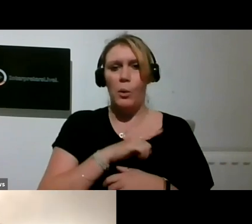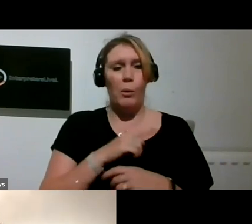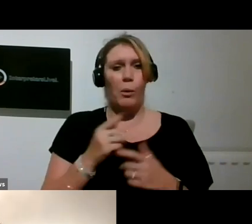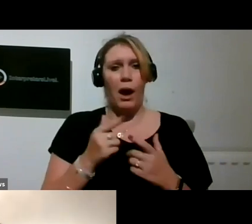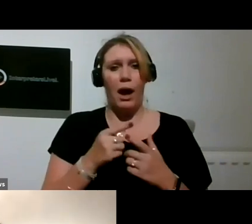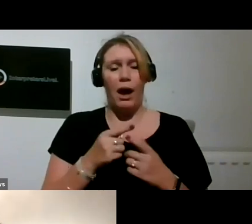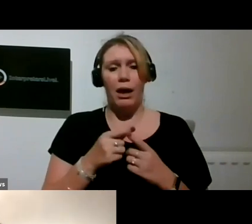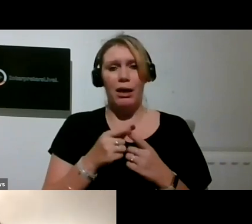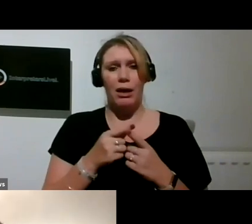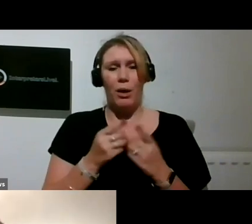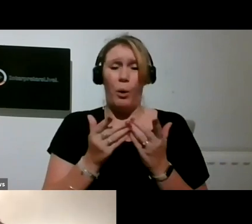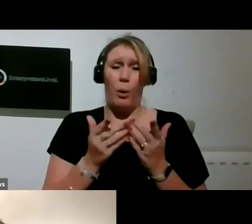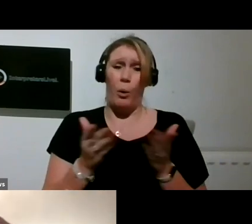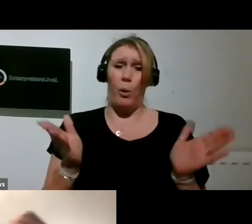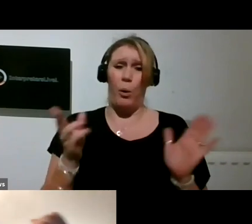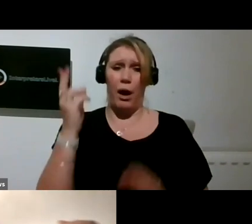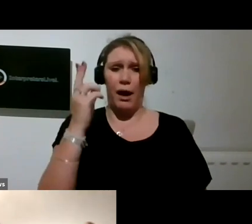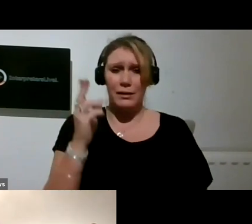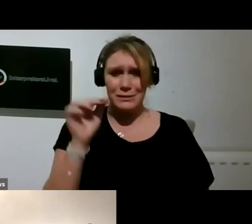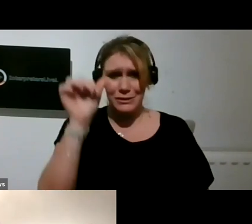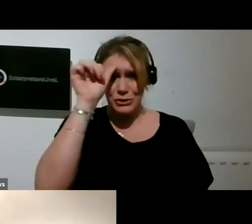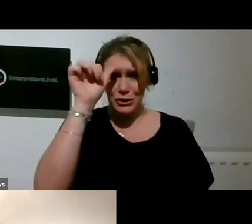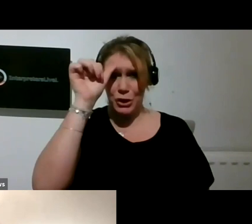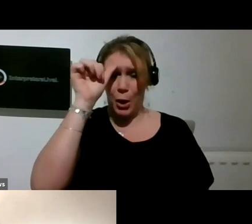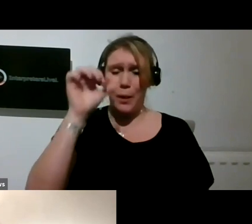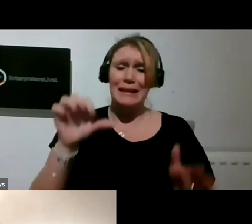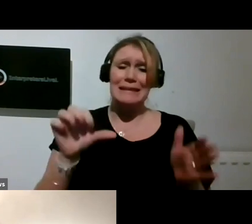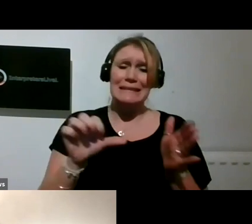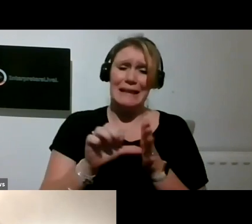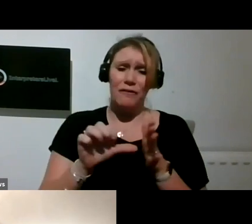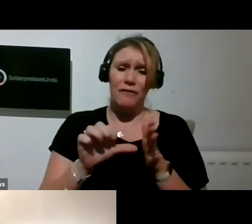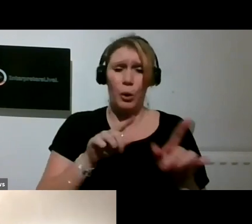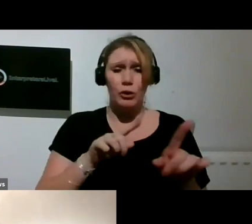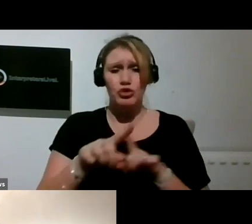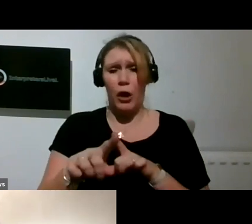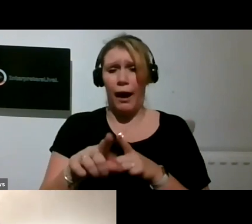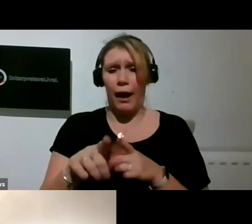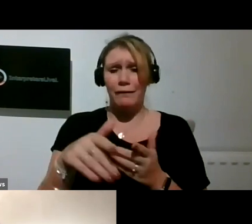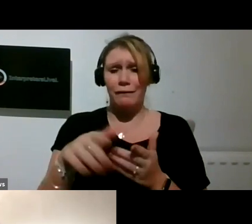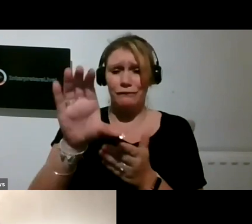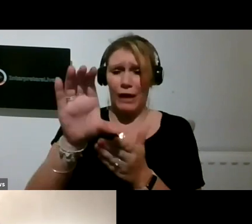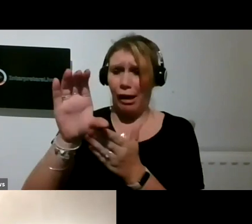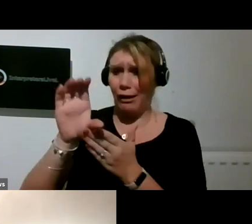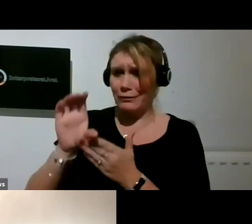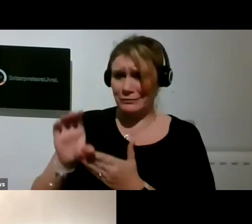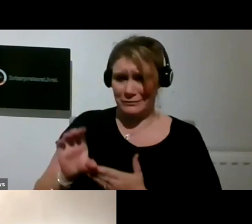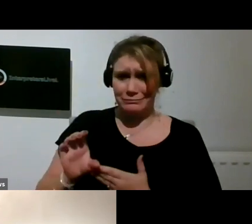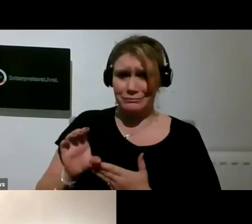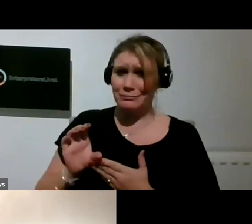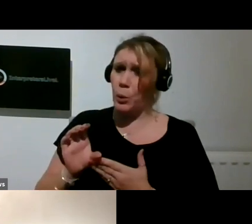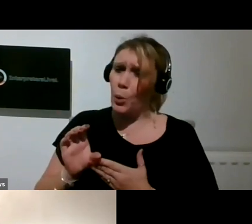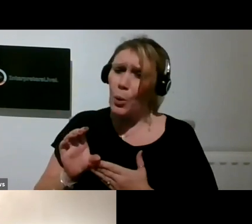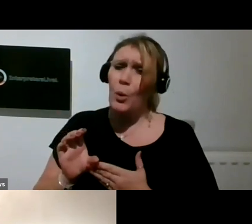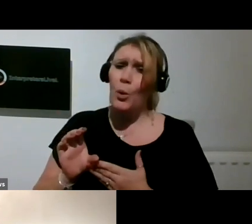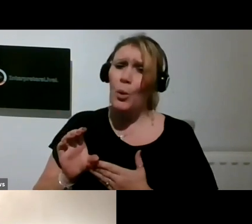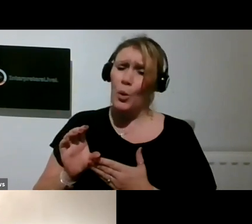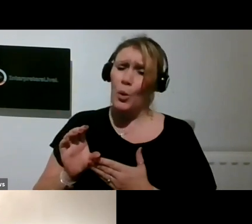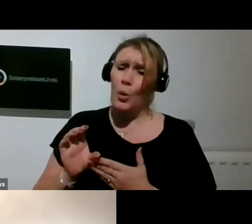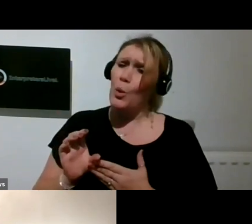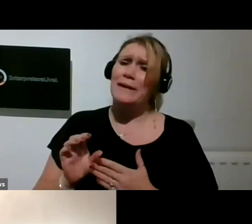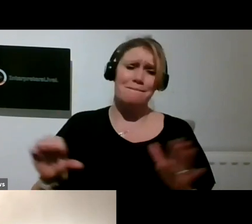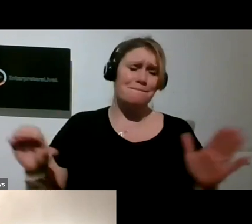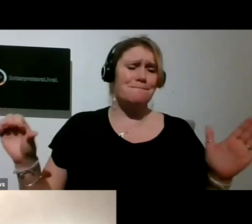vagaries of trying to, trying to get funding, it can be, is such a difficult